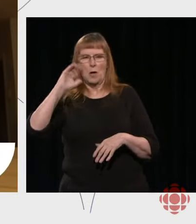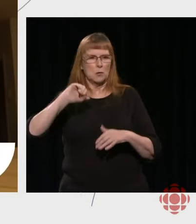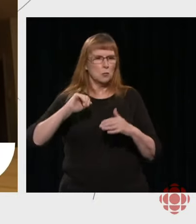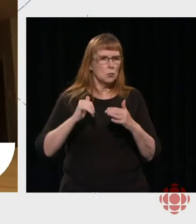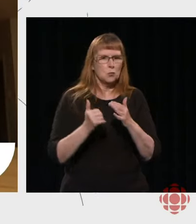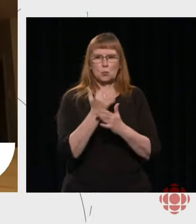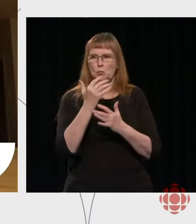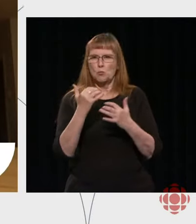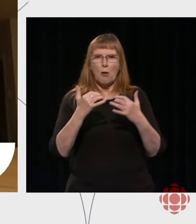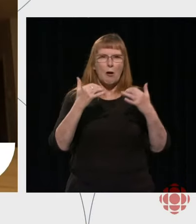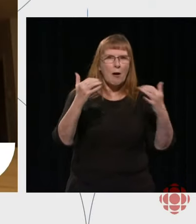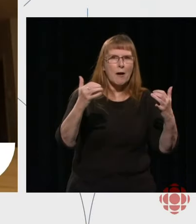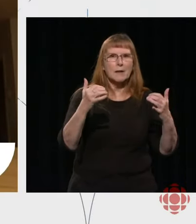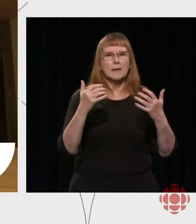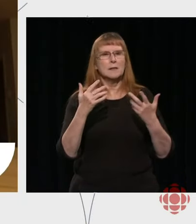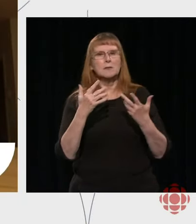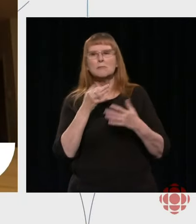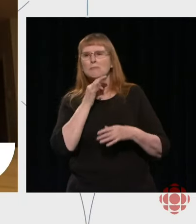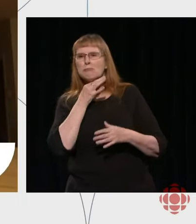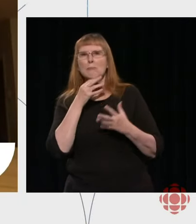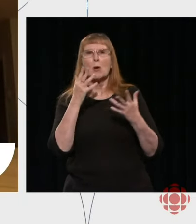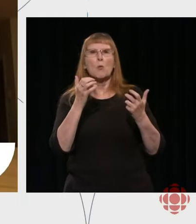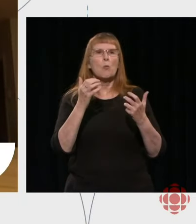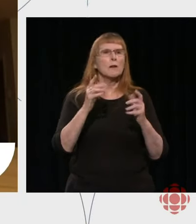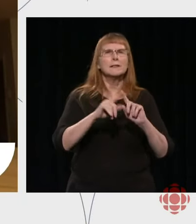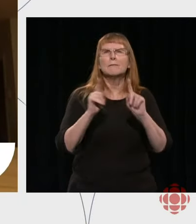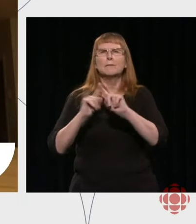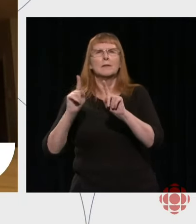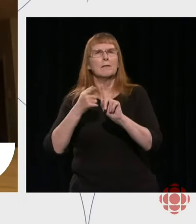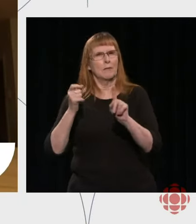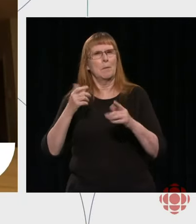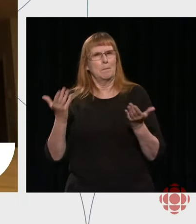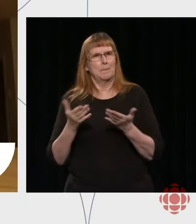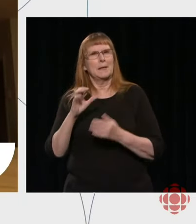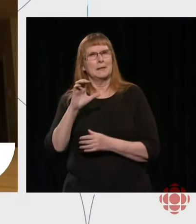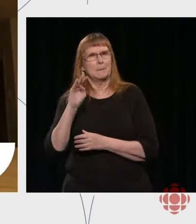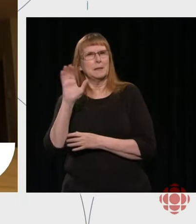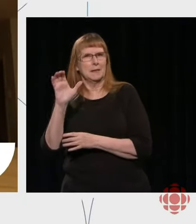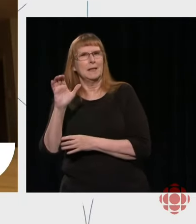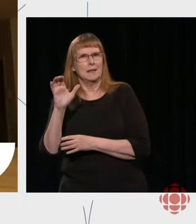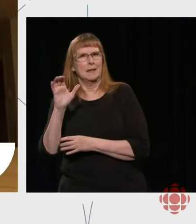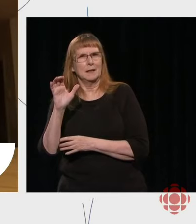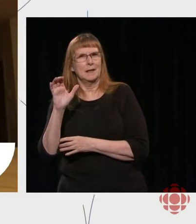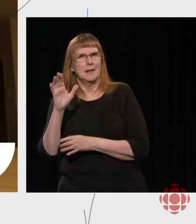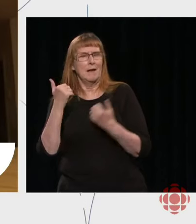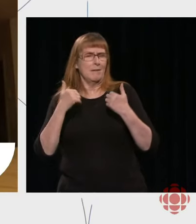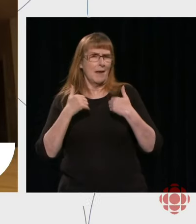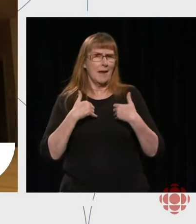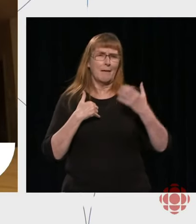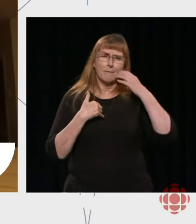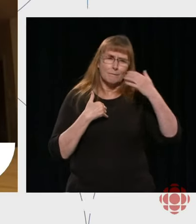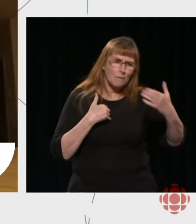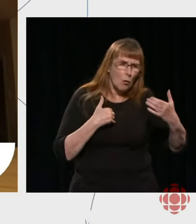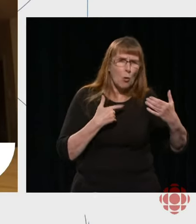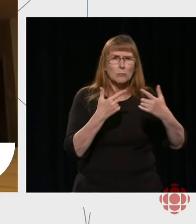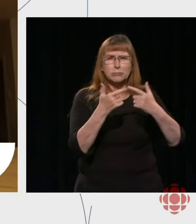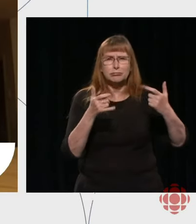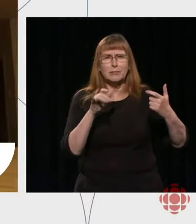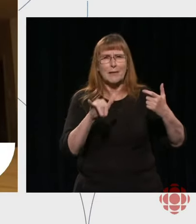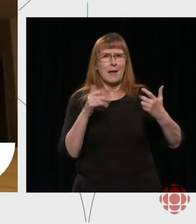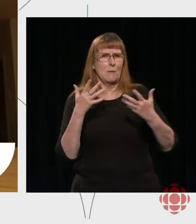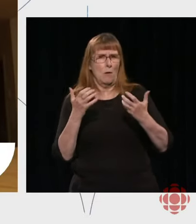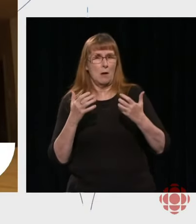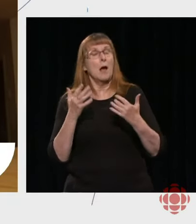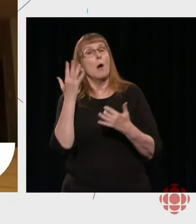who want to consume content from CBC Radio Canada on their selected platform. That's why we have 2TV. And